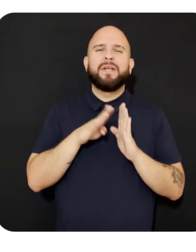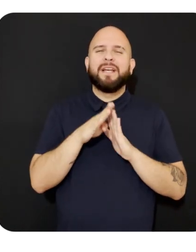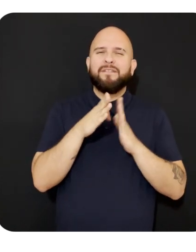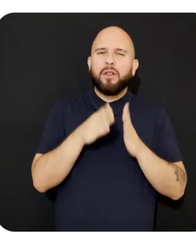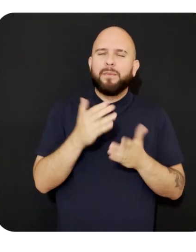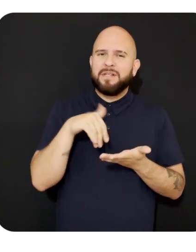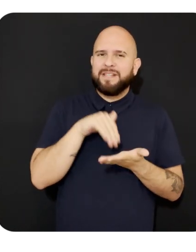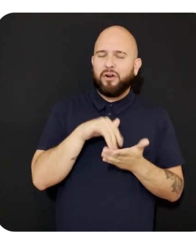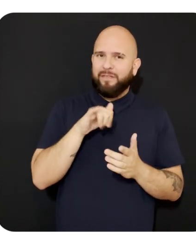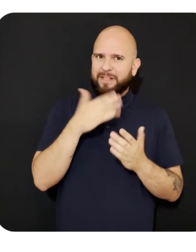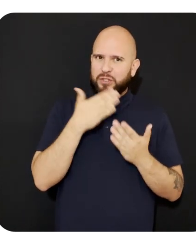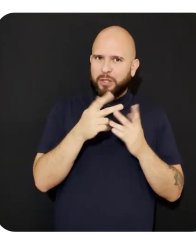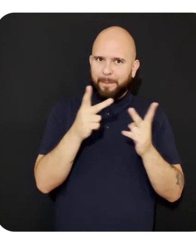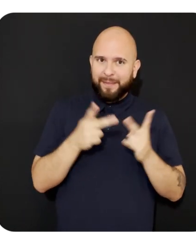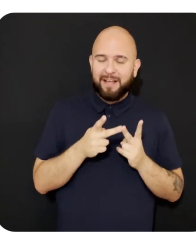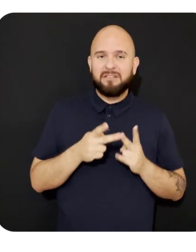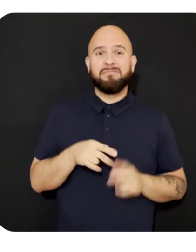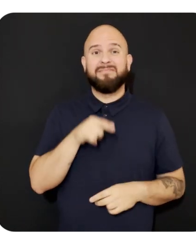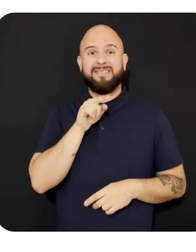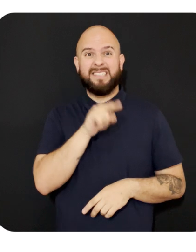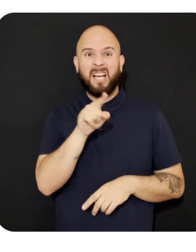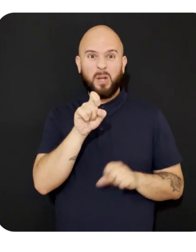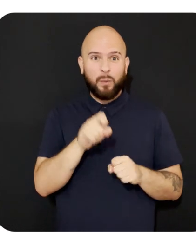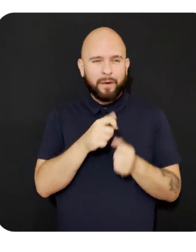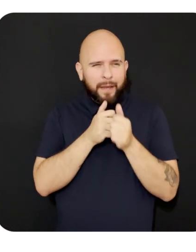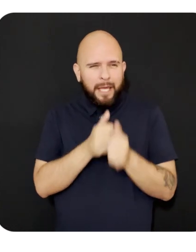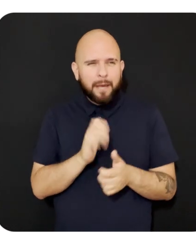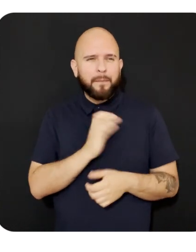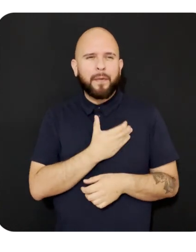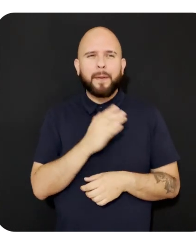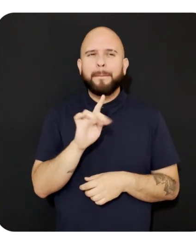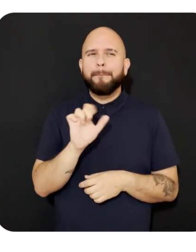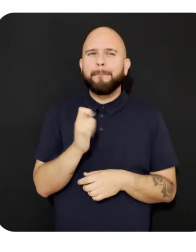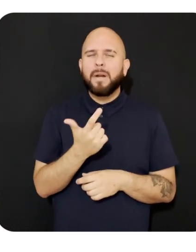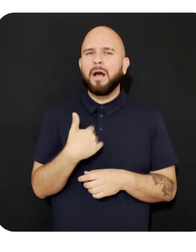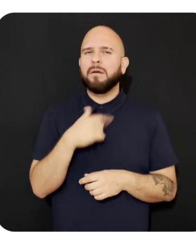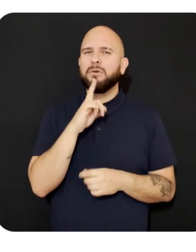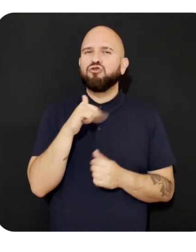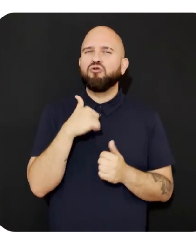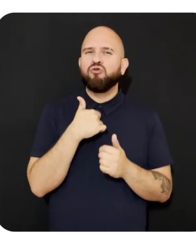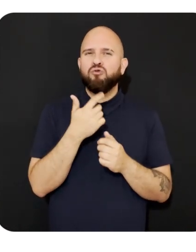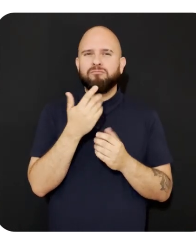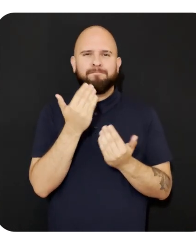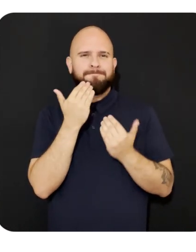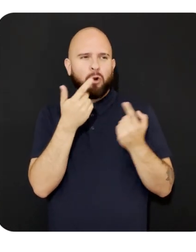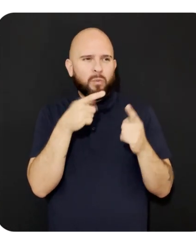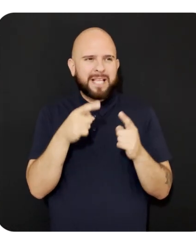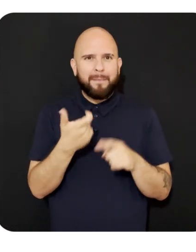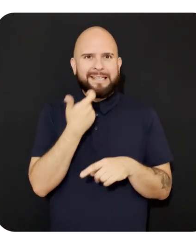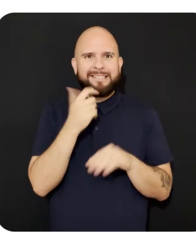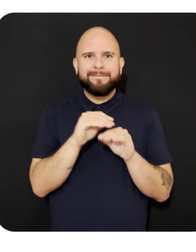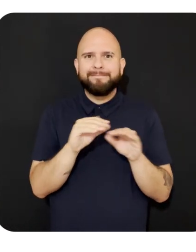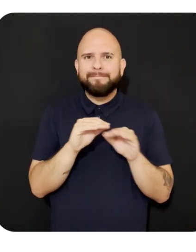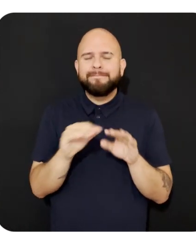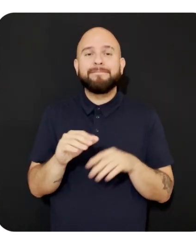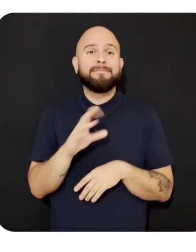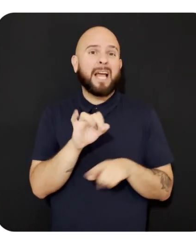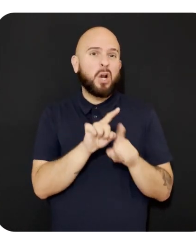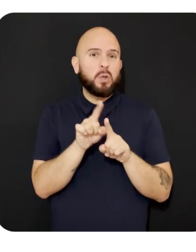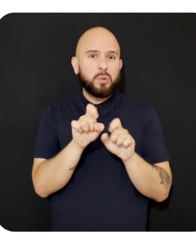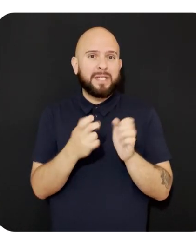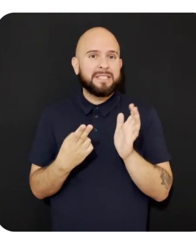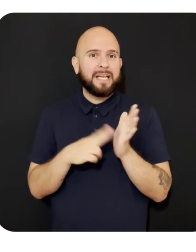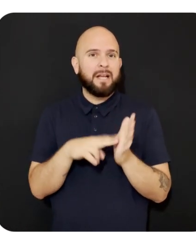start. From here, you can keep up with our blog to stay up to date on our latest releases, and you can also subscribe to our monthly